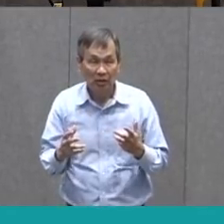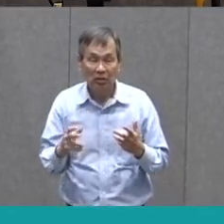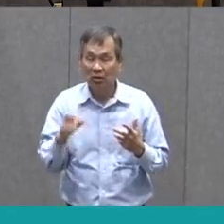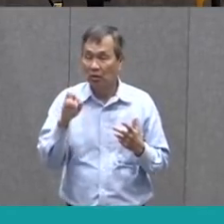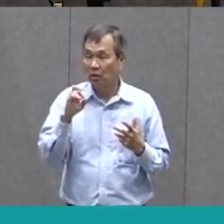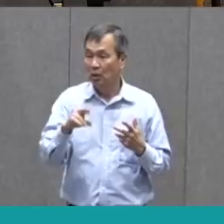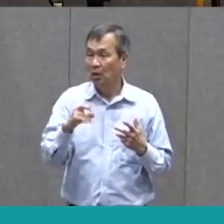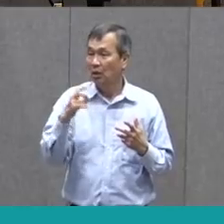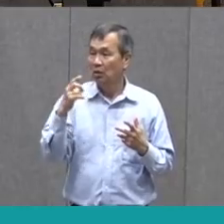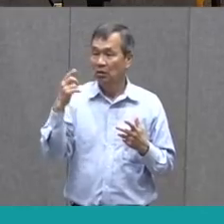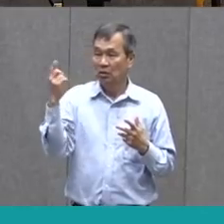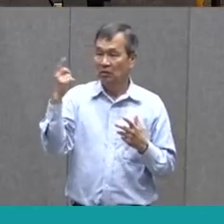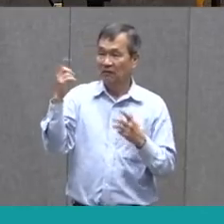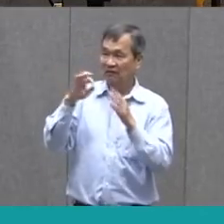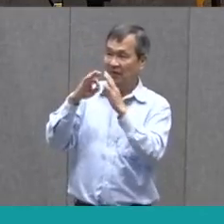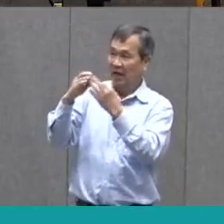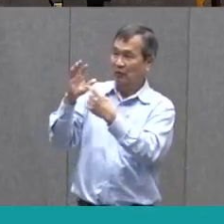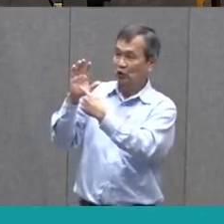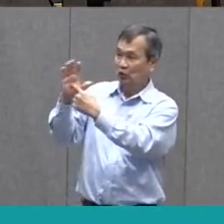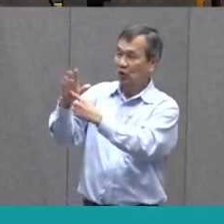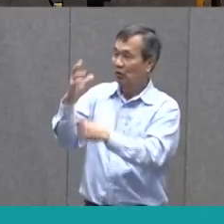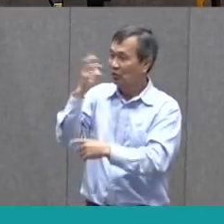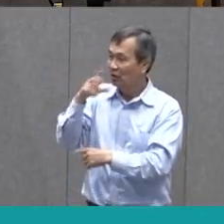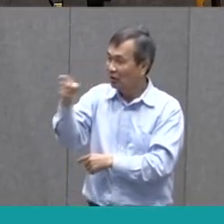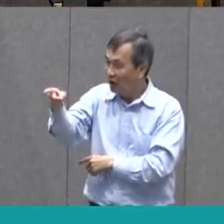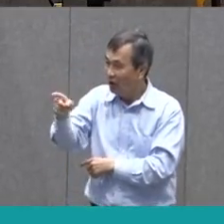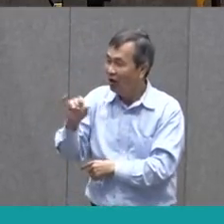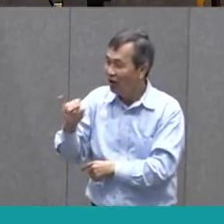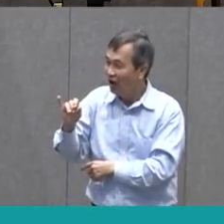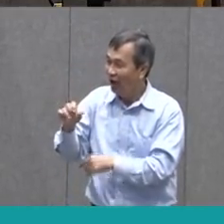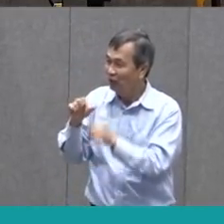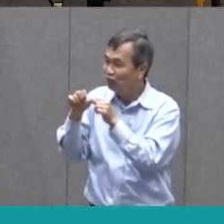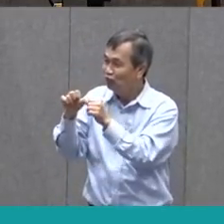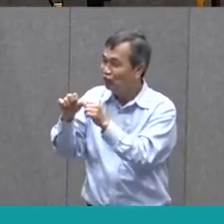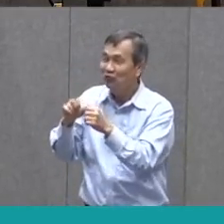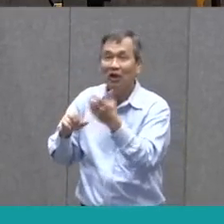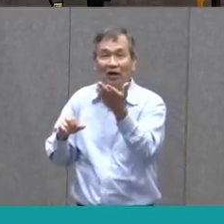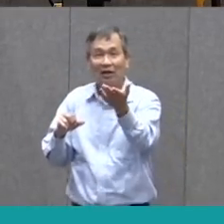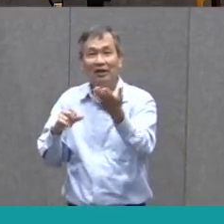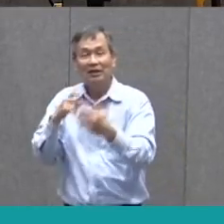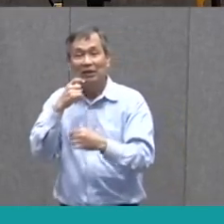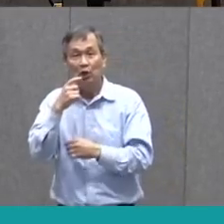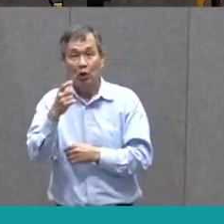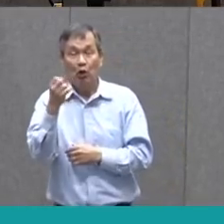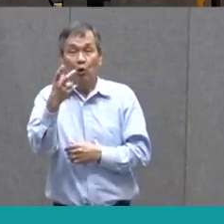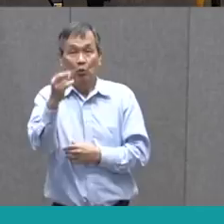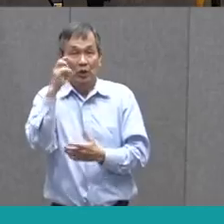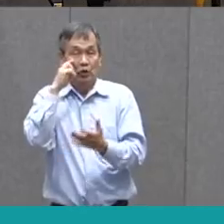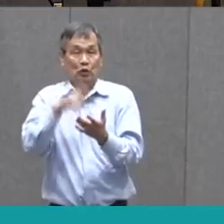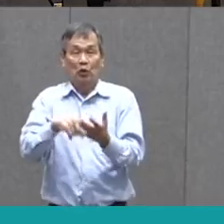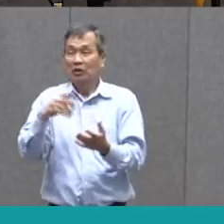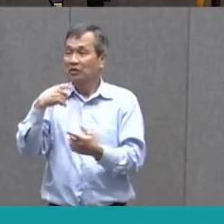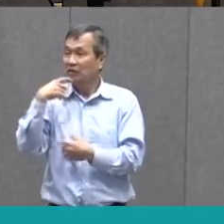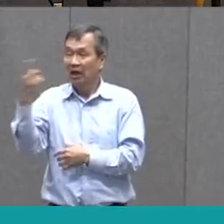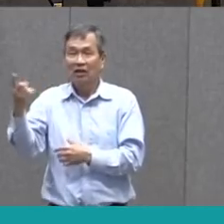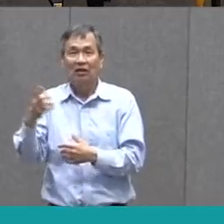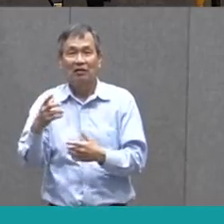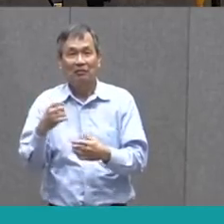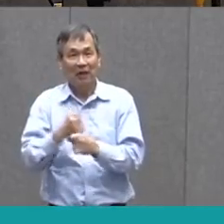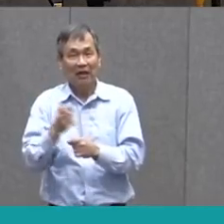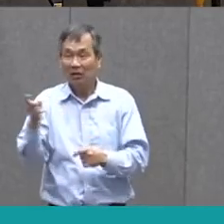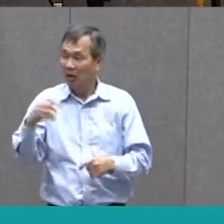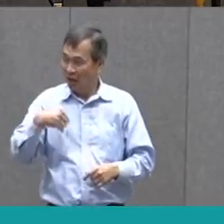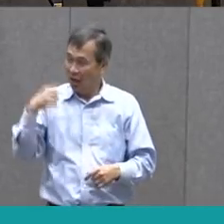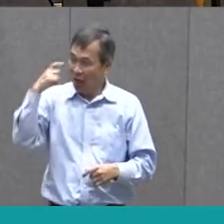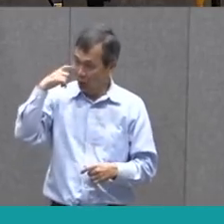family member shows persistence. And I want you to tell them when you notice that about them. I bet it'll make them feel